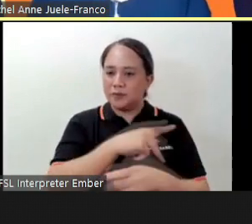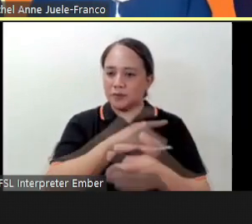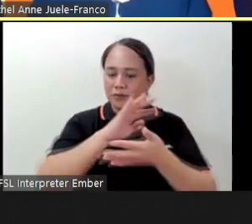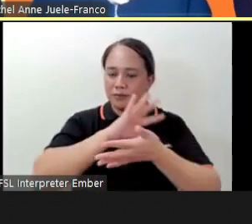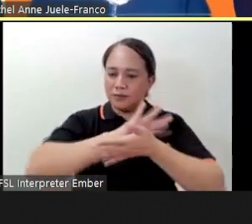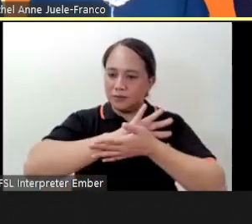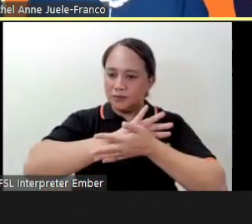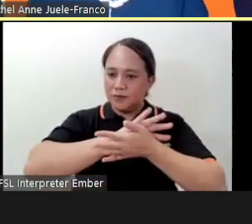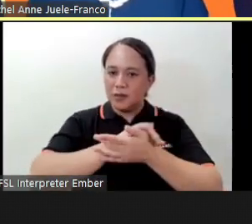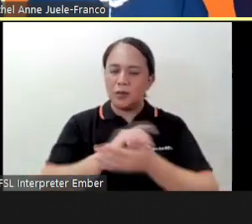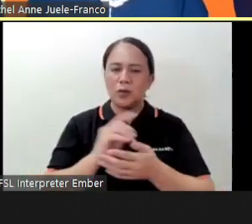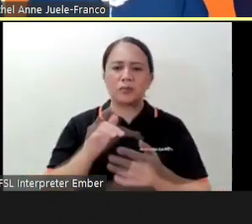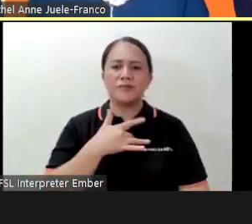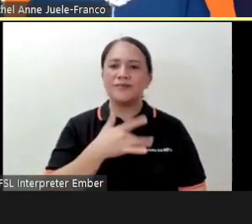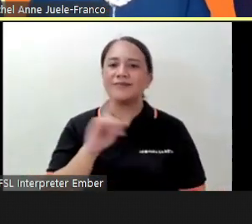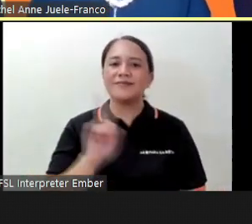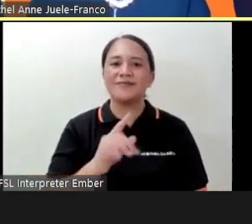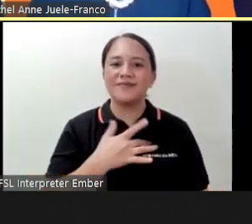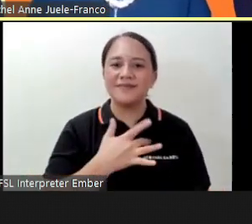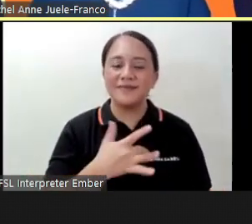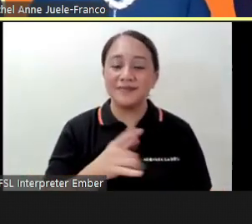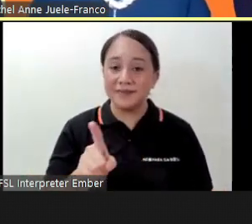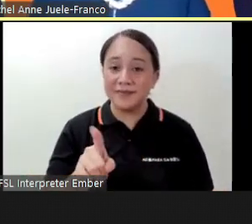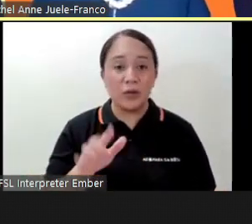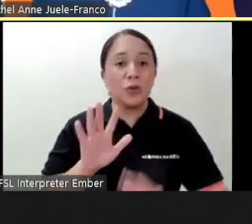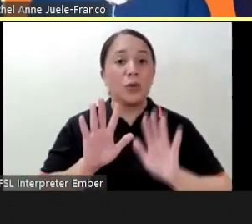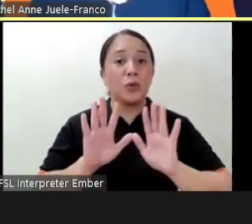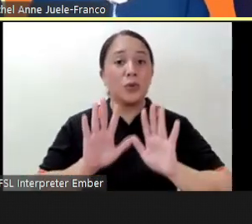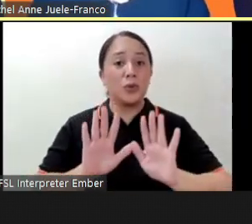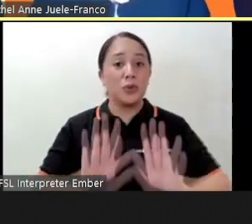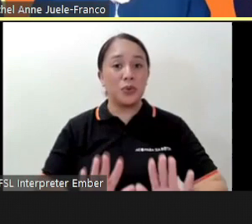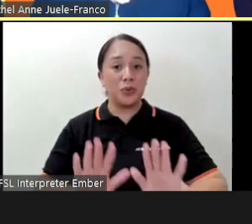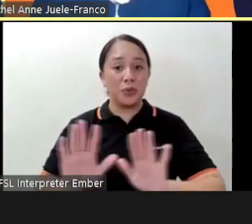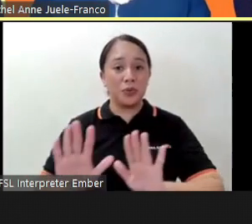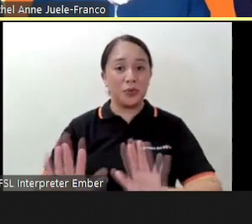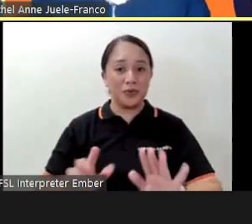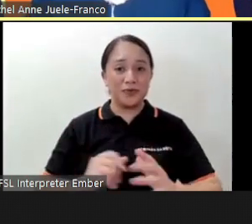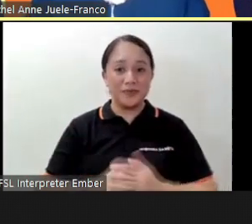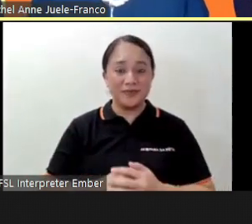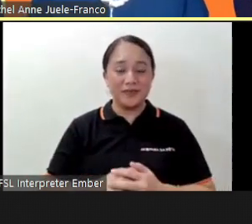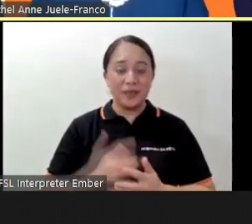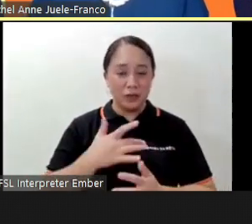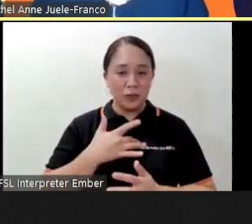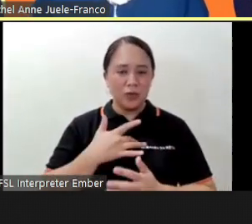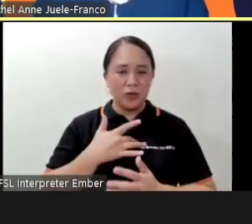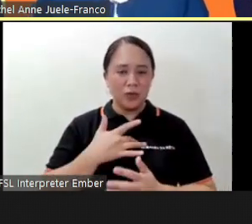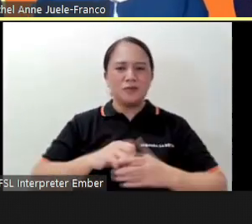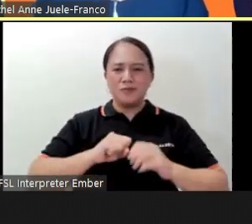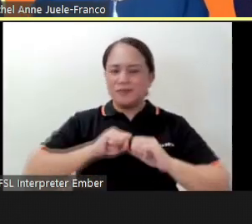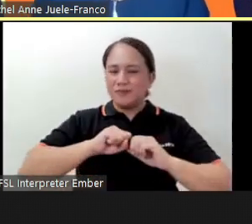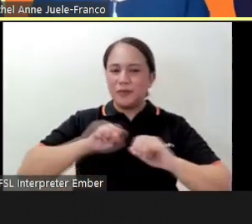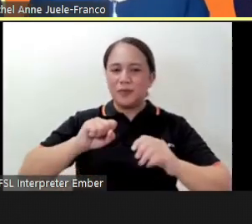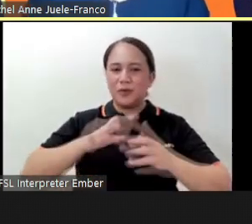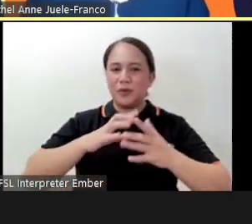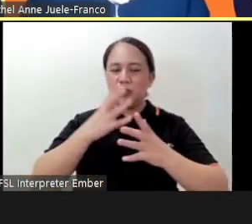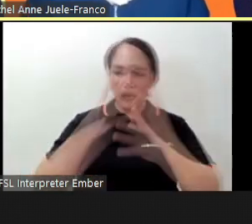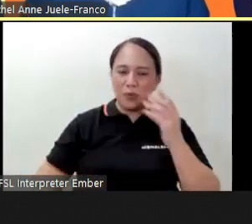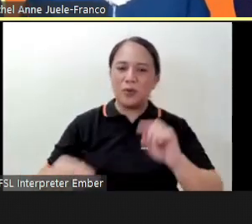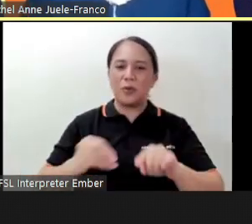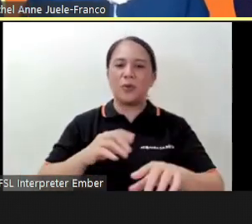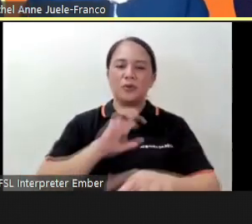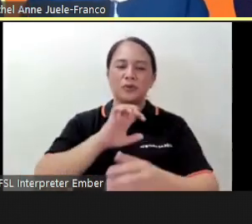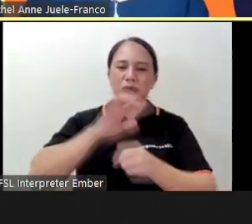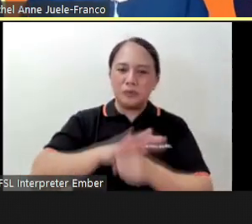how did you feel? Did you feel relaxed? Did you release all your stress all your